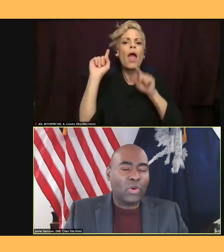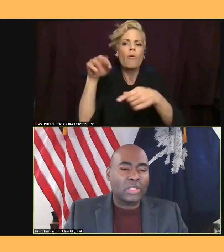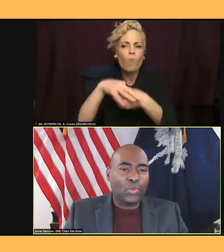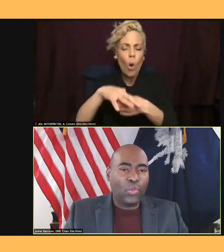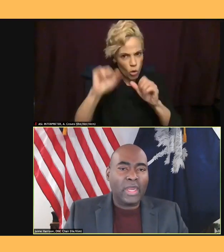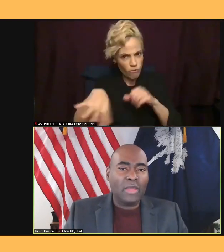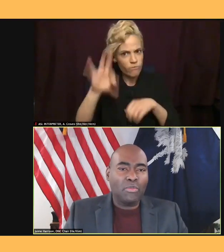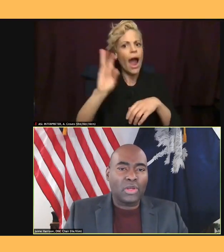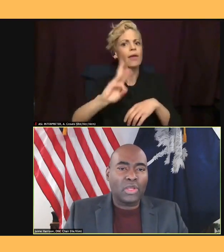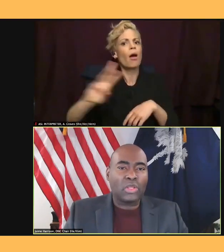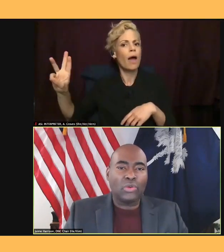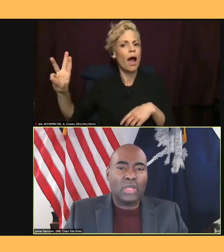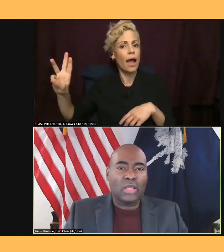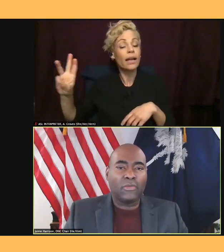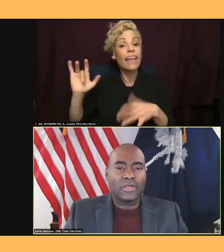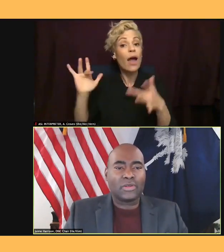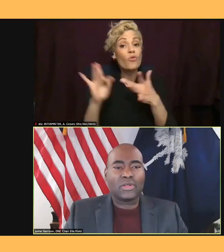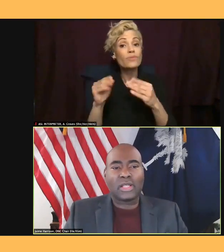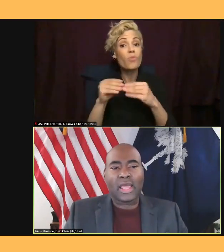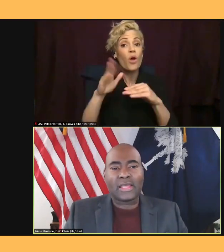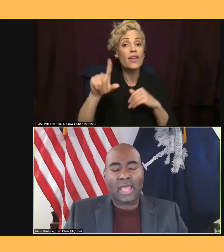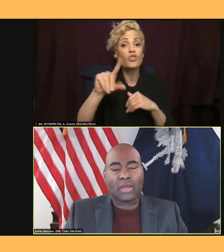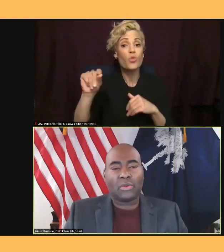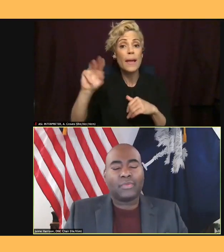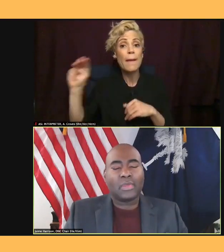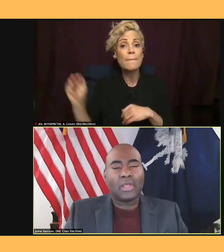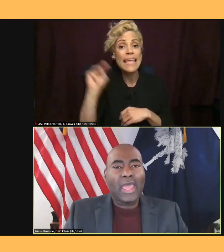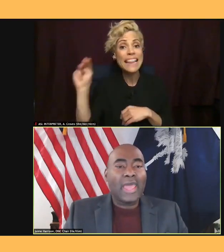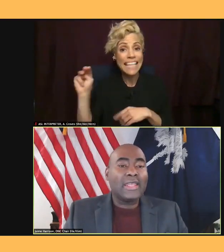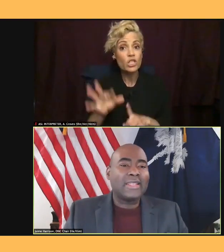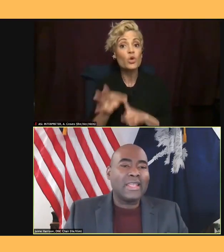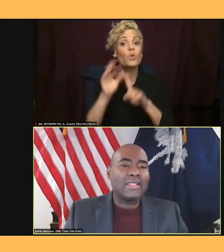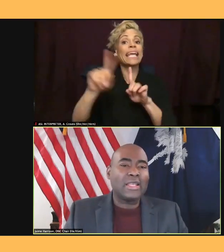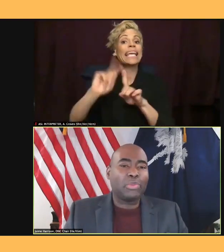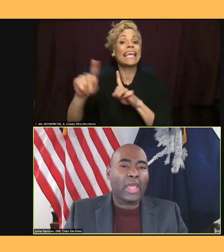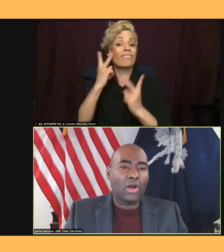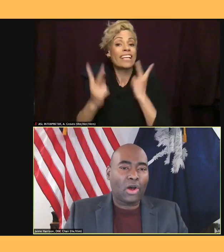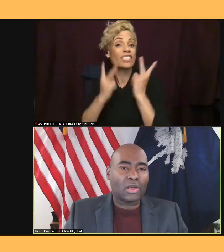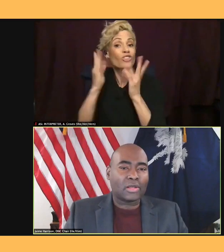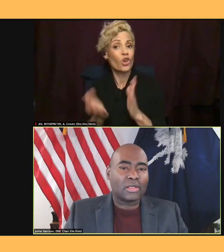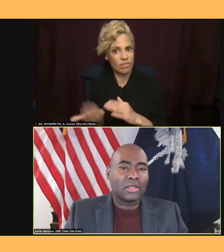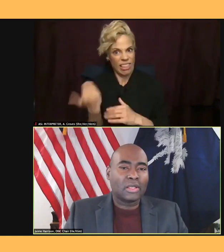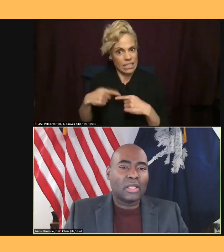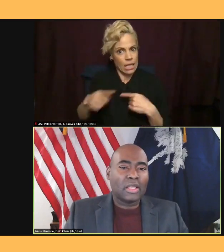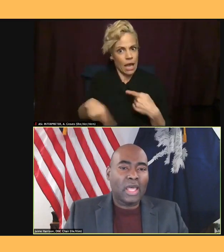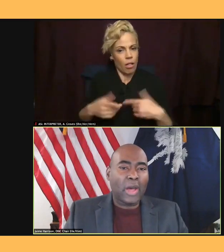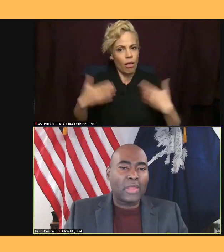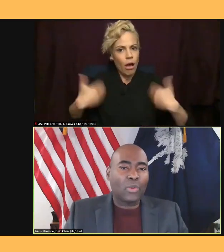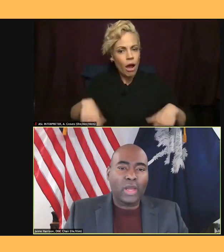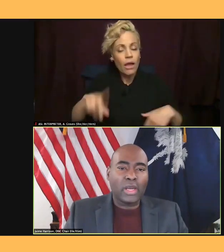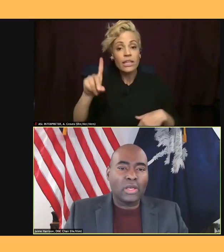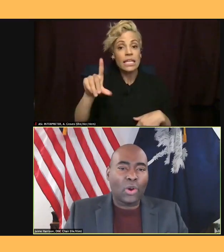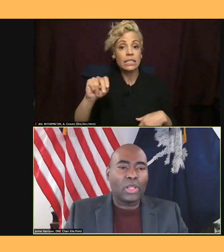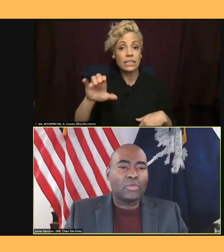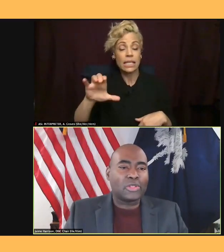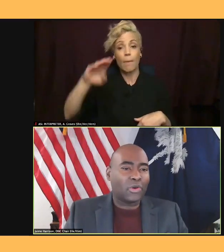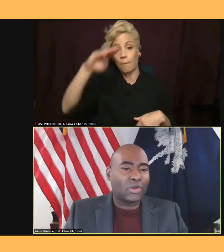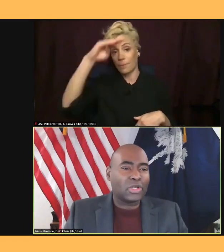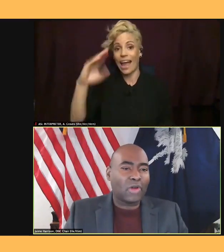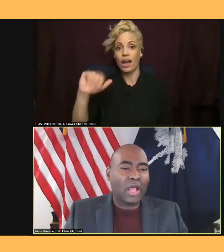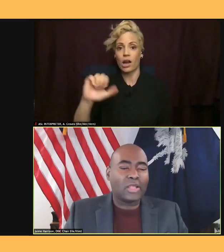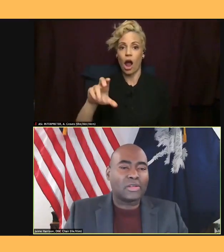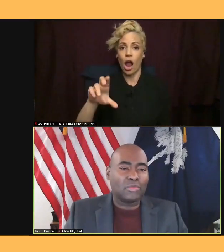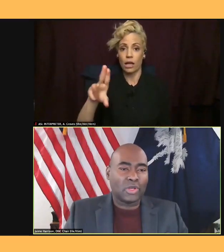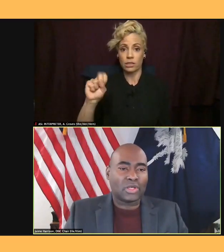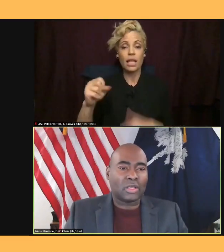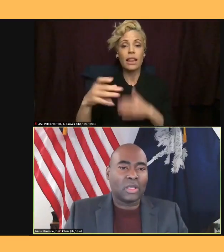million unique visitors last cycle. And the DNC Black Caucus, led by the one and only Ms. Virgie Rollins of Michigan,